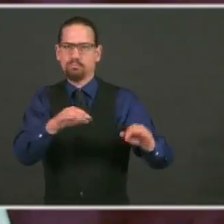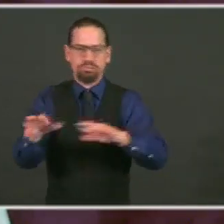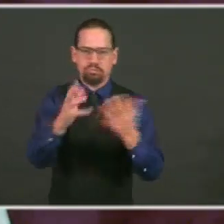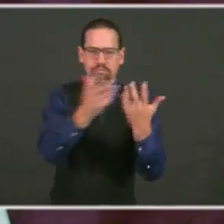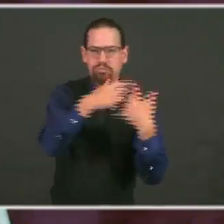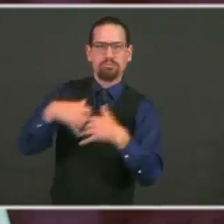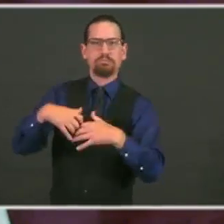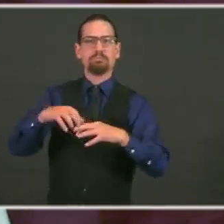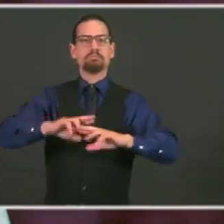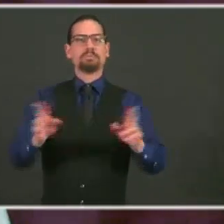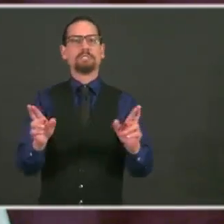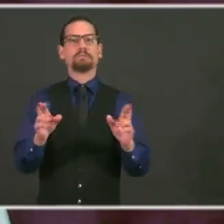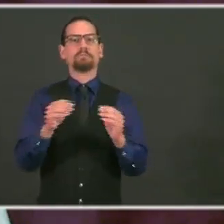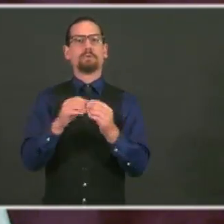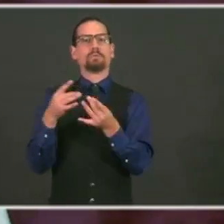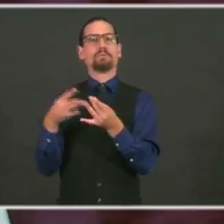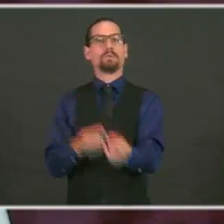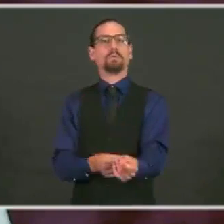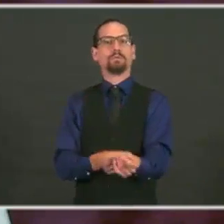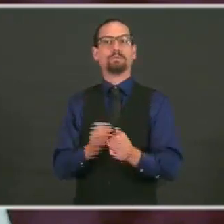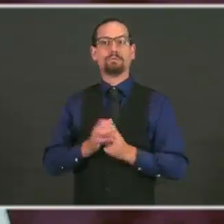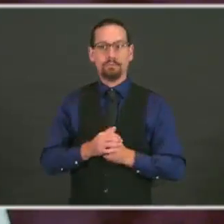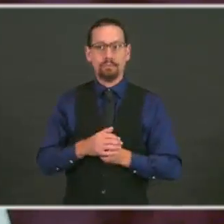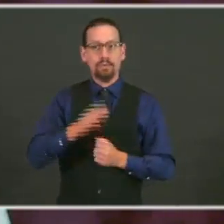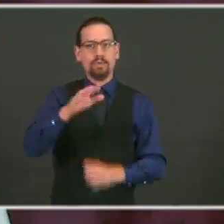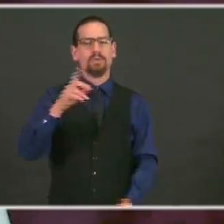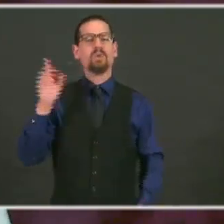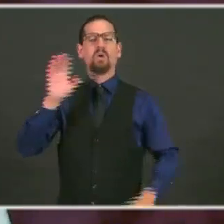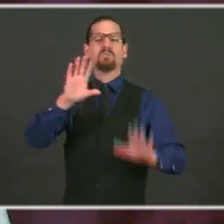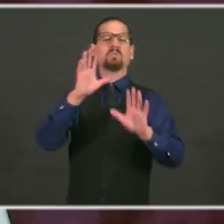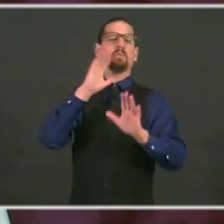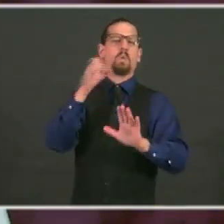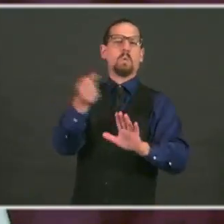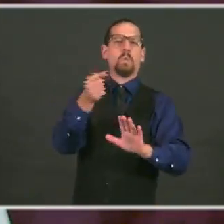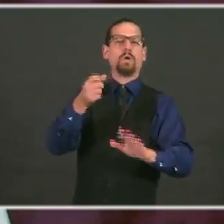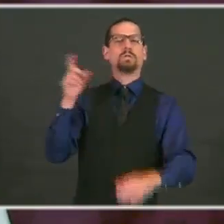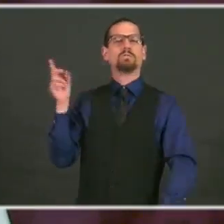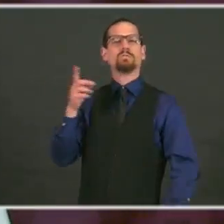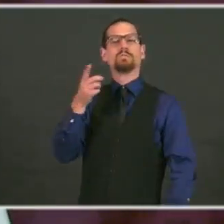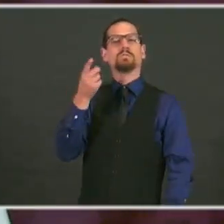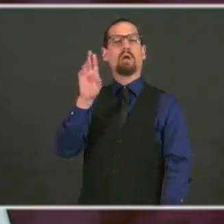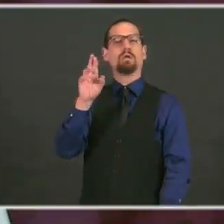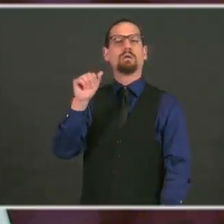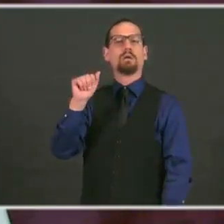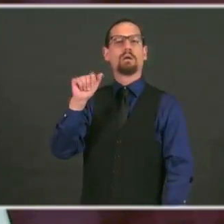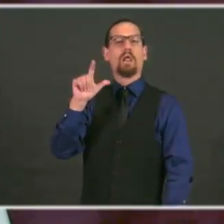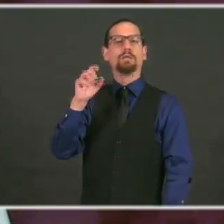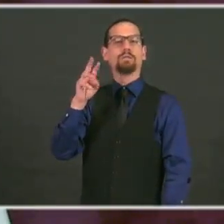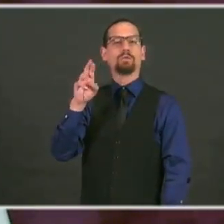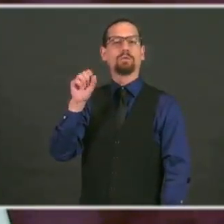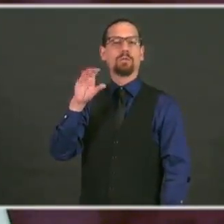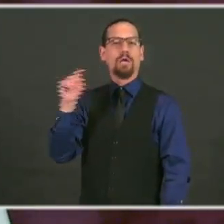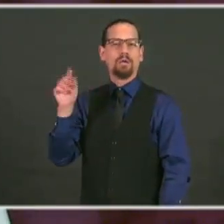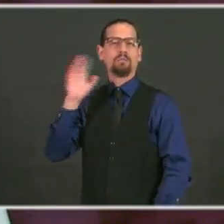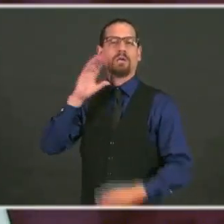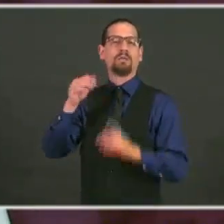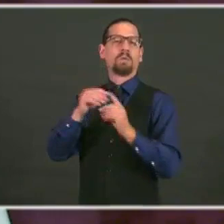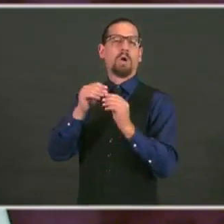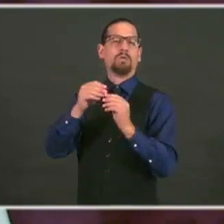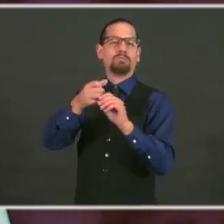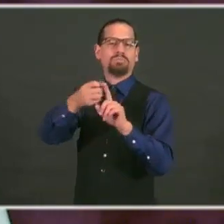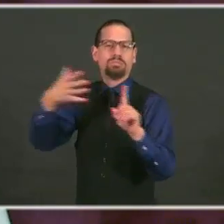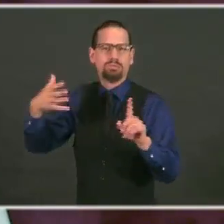But the point I'm trying to make to you is we have a separate system. We're at it now for just a couple days.